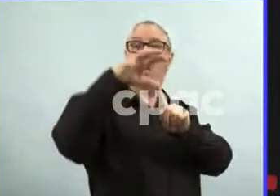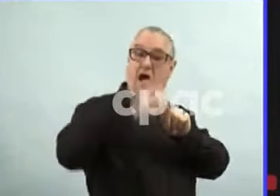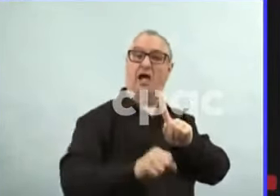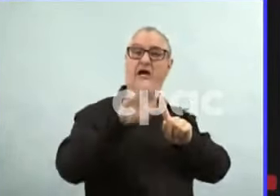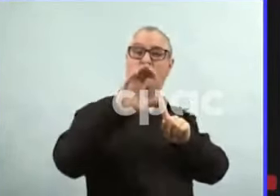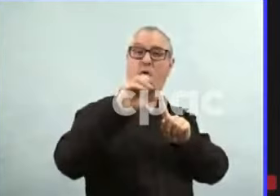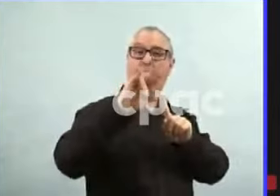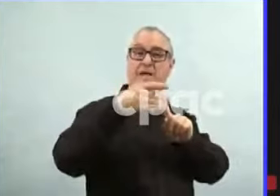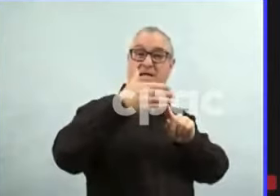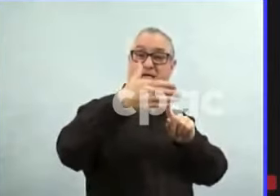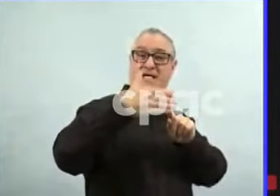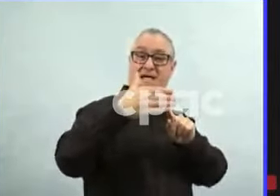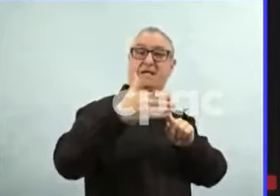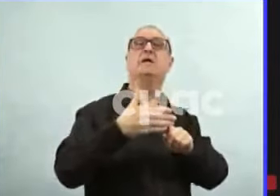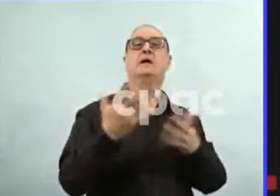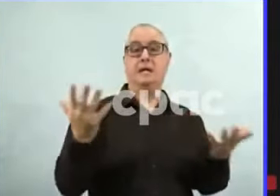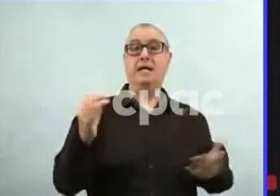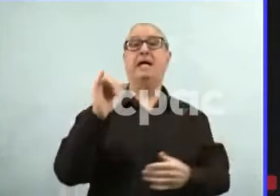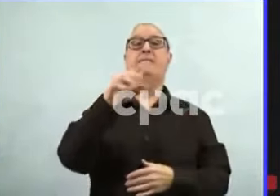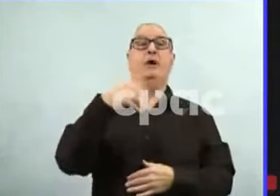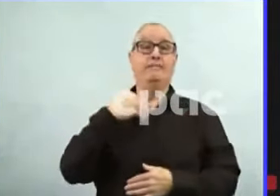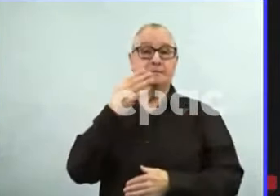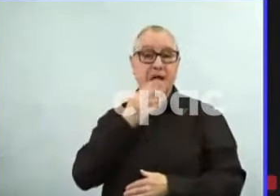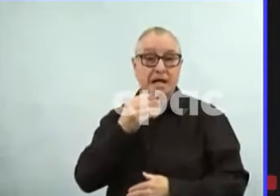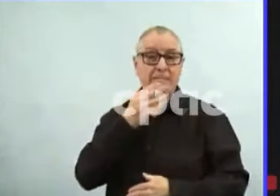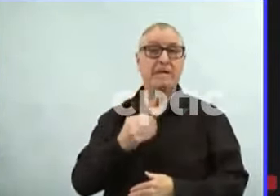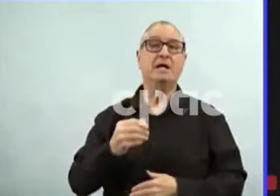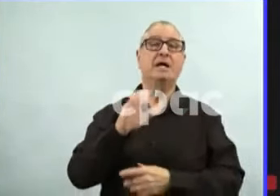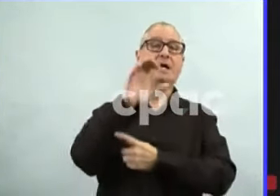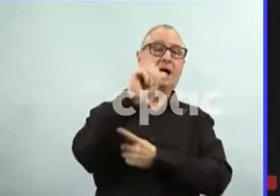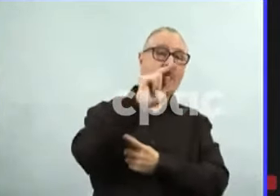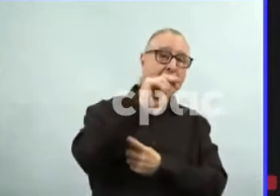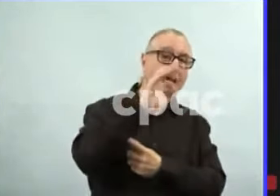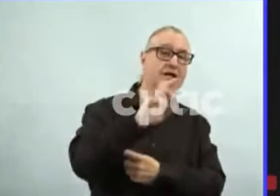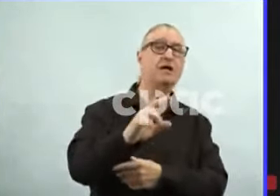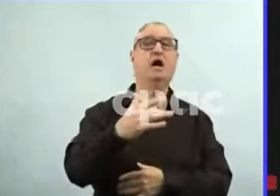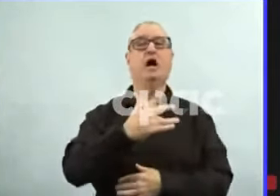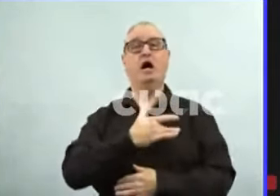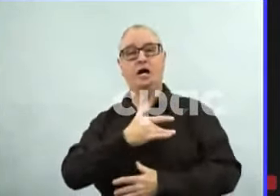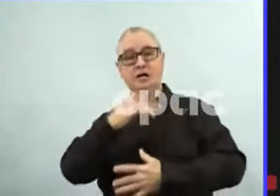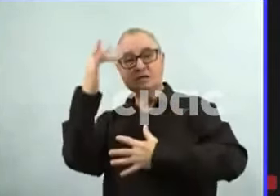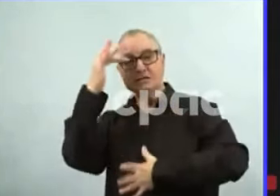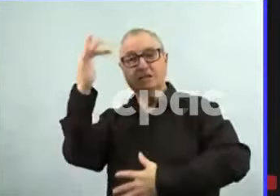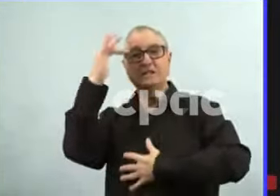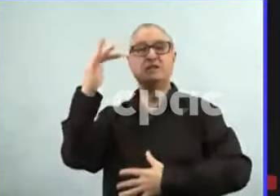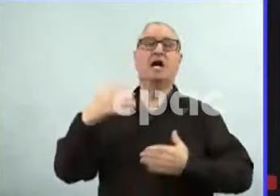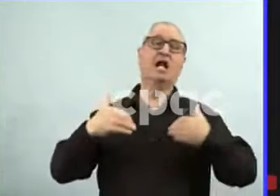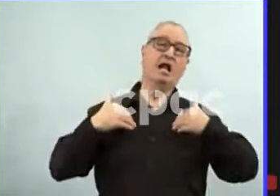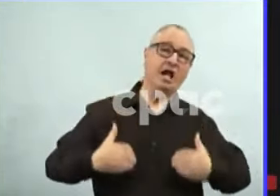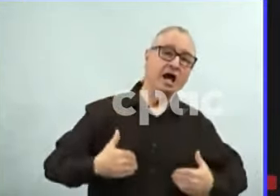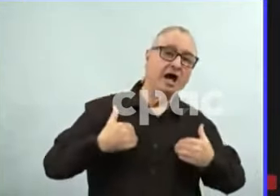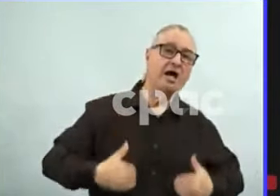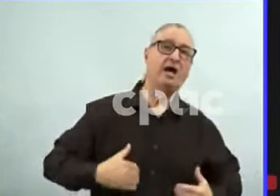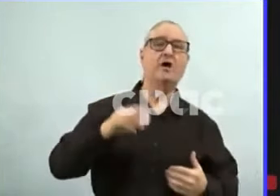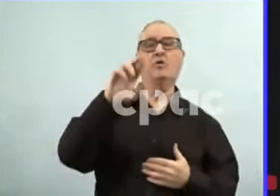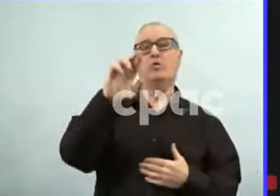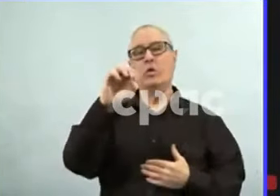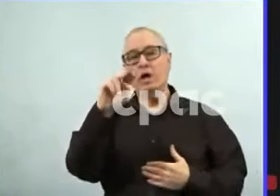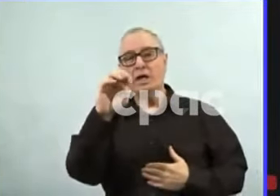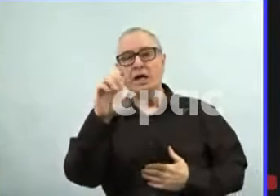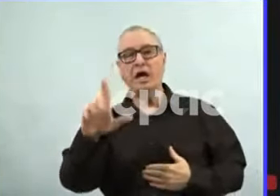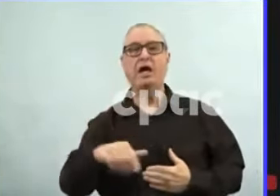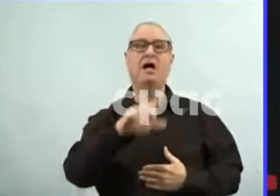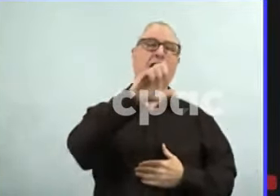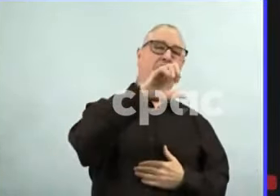Diabetes, cancer, heart disease, lung disease, renal disease, liver disease, significant mental health